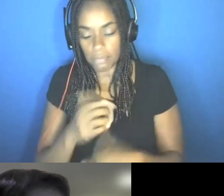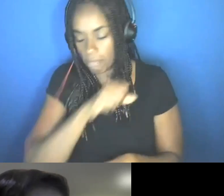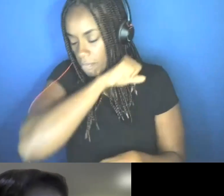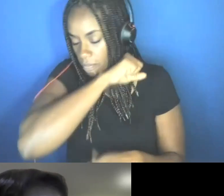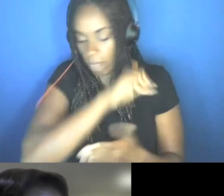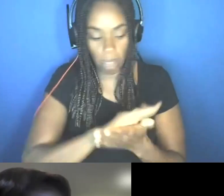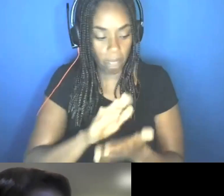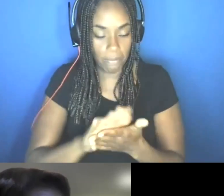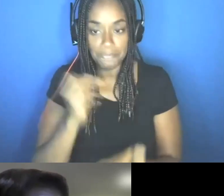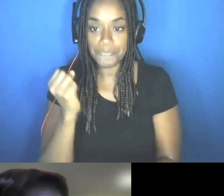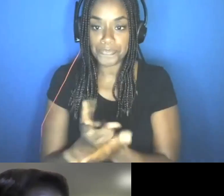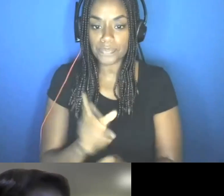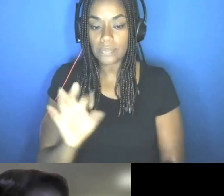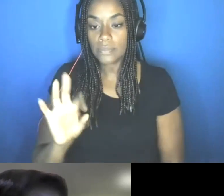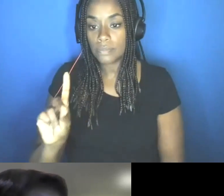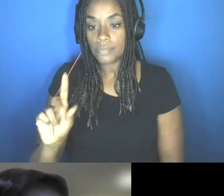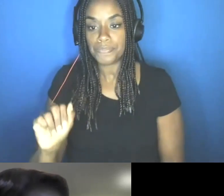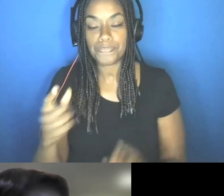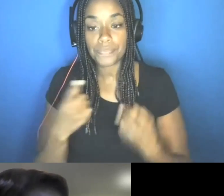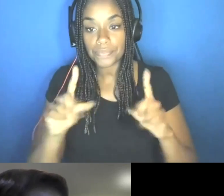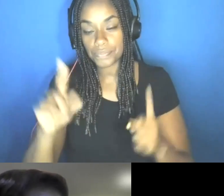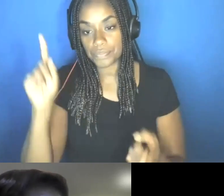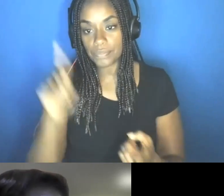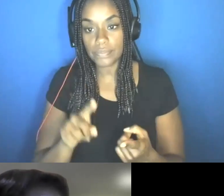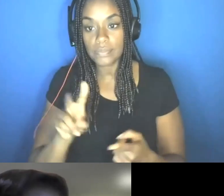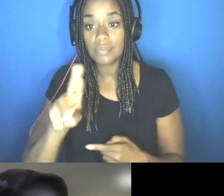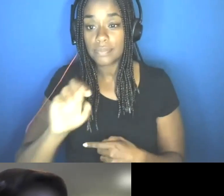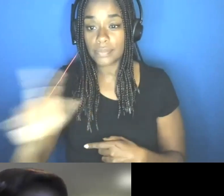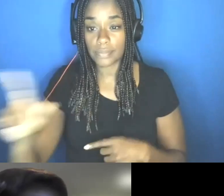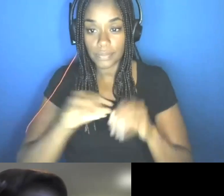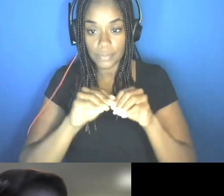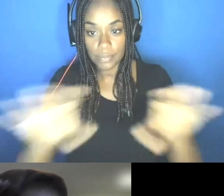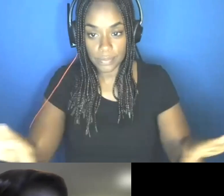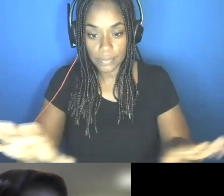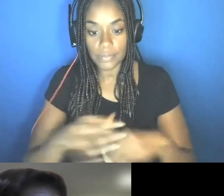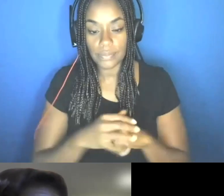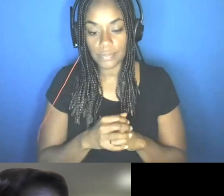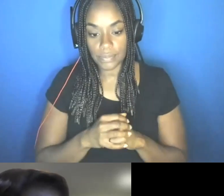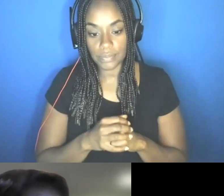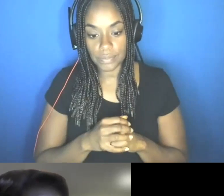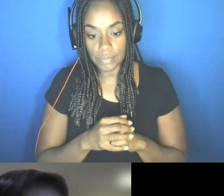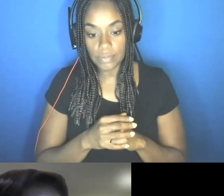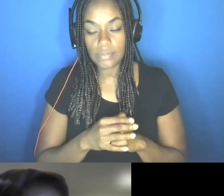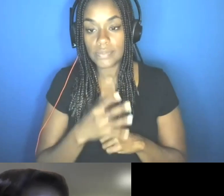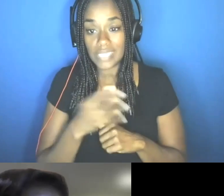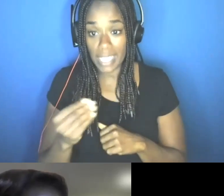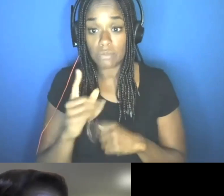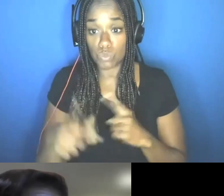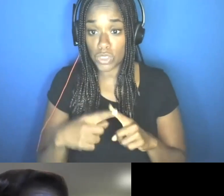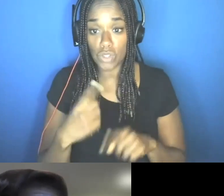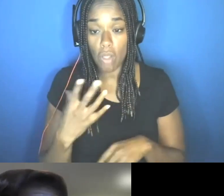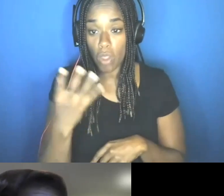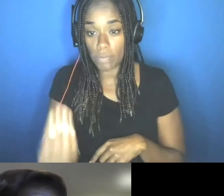FDA are effective in reducing viral replication and reducing viral load, um, on the go. But the preference